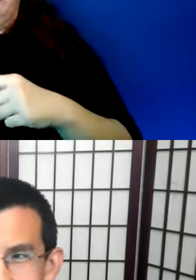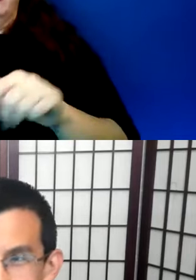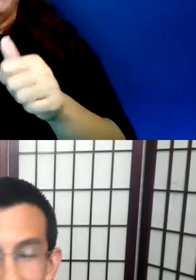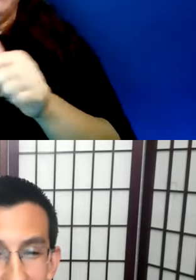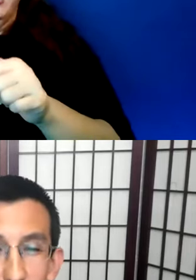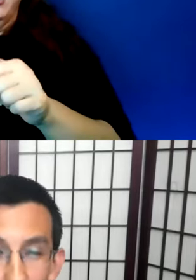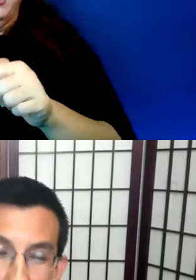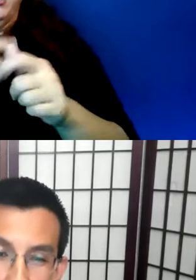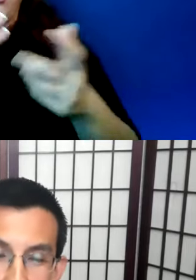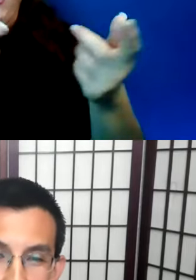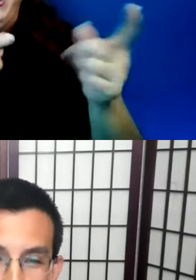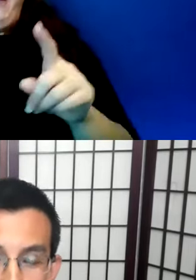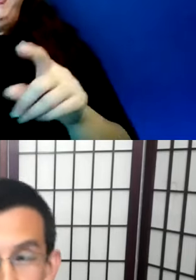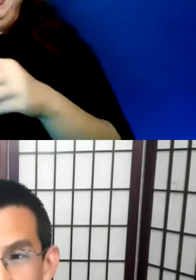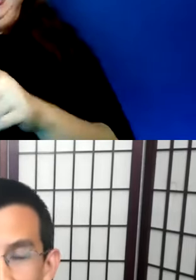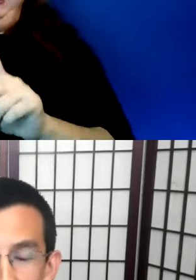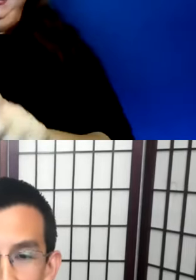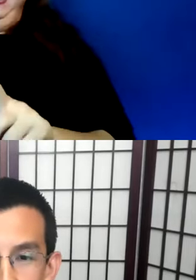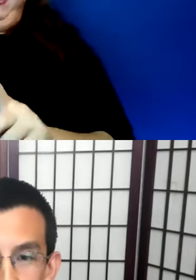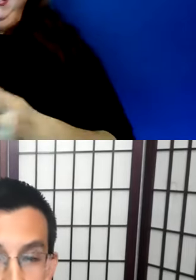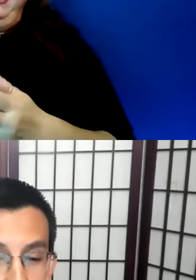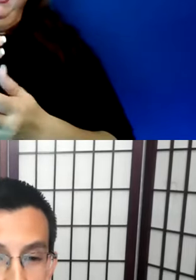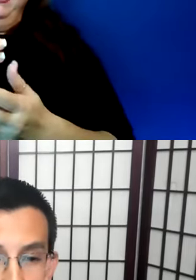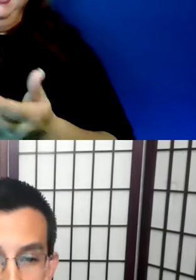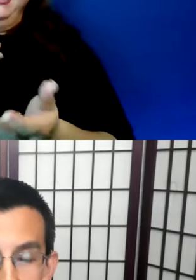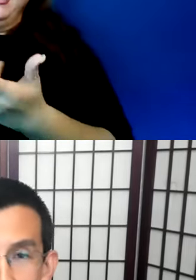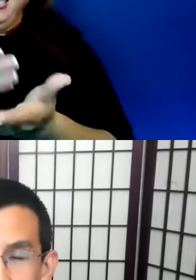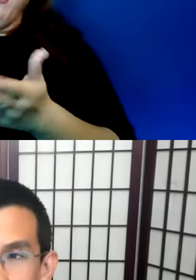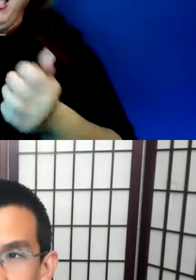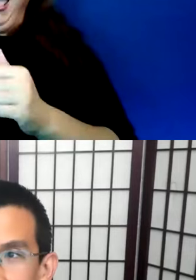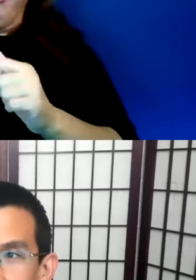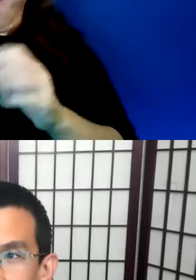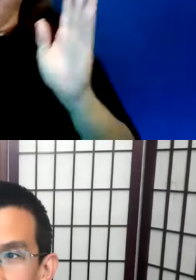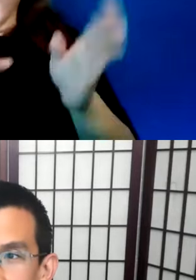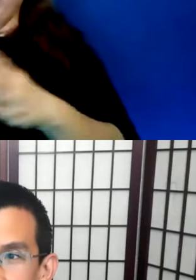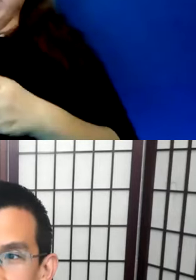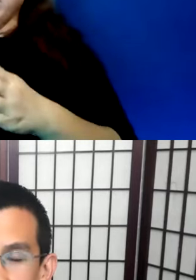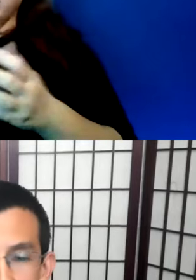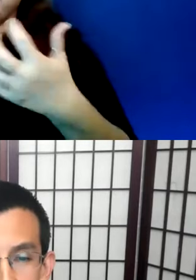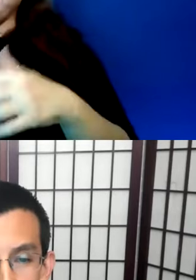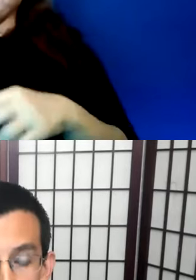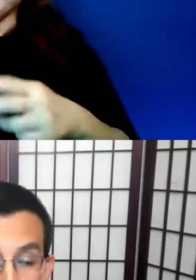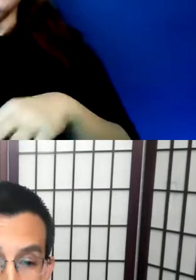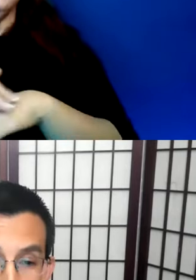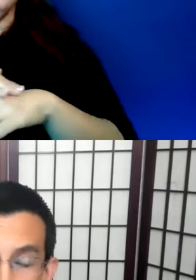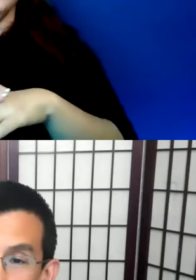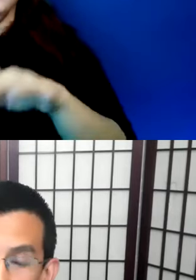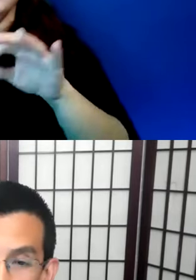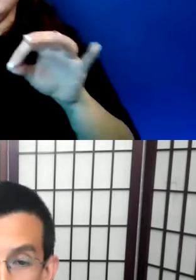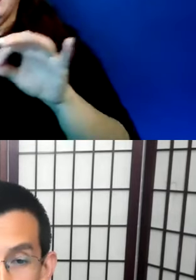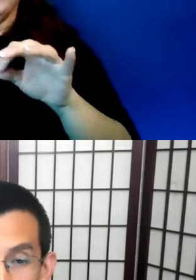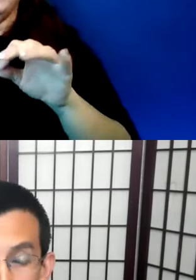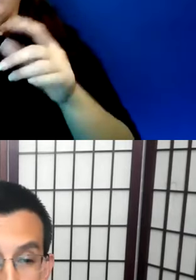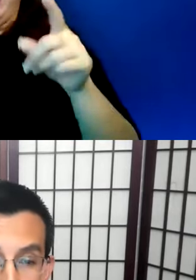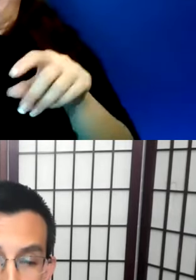things that happen within those economies within those situations are organized. Indigenous language work as it occurs in the